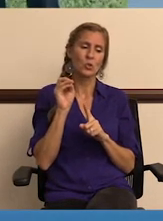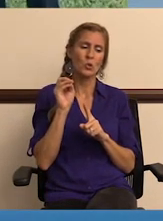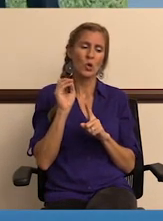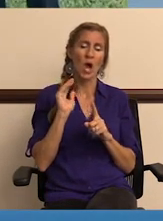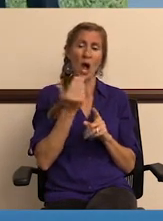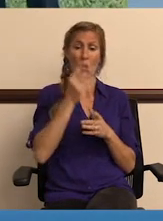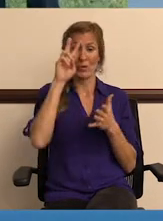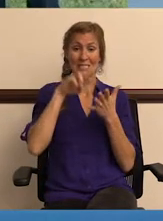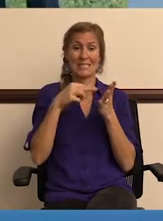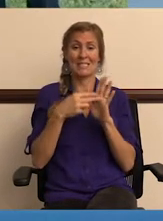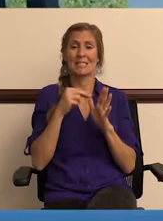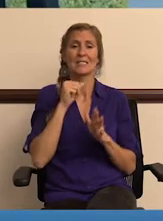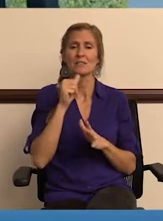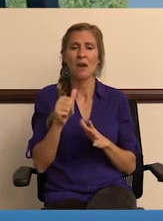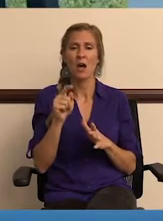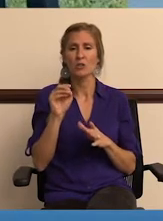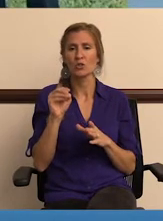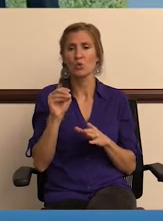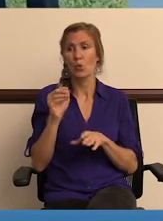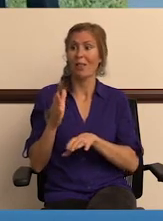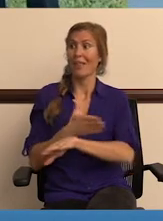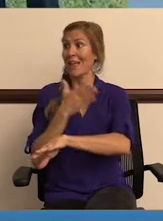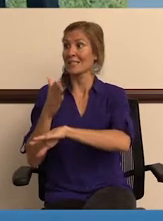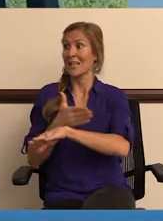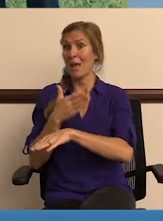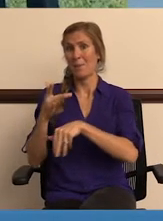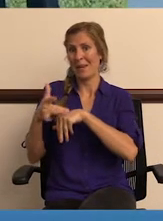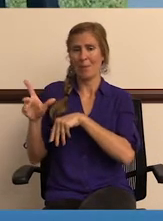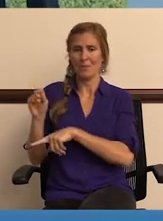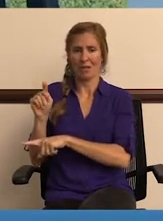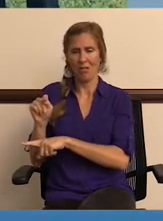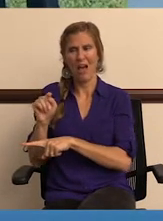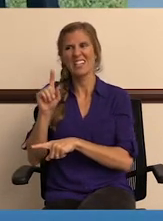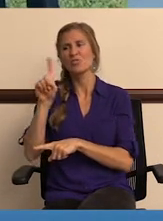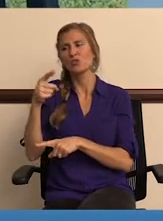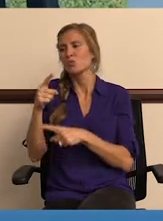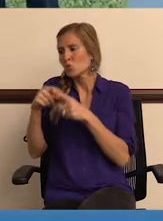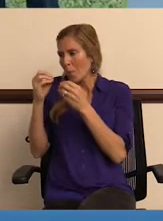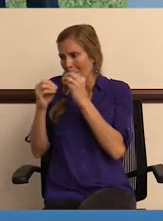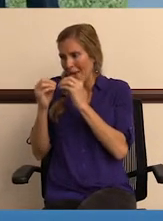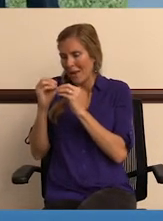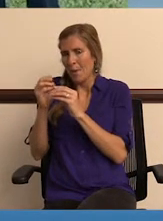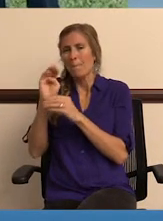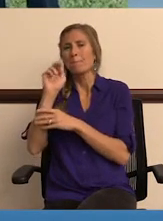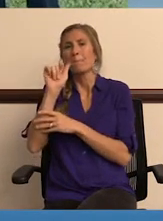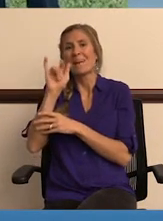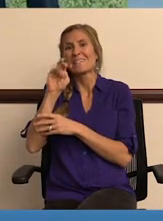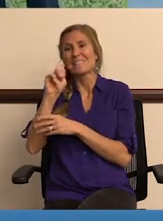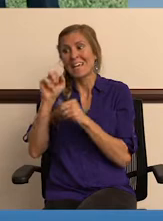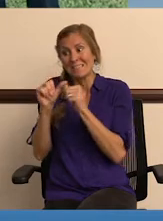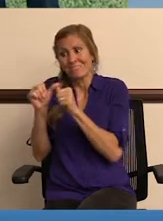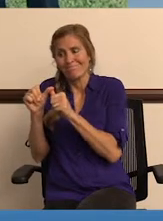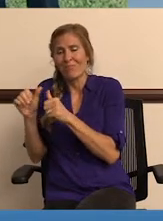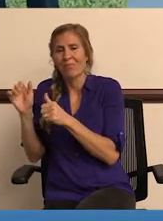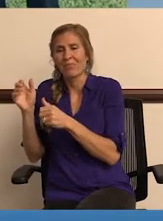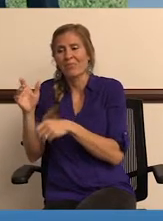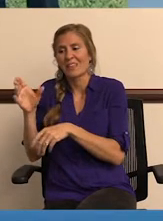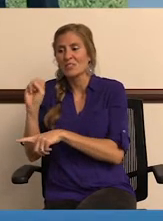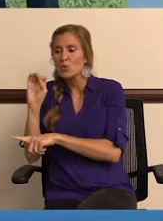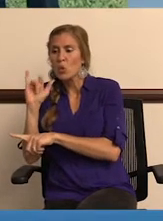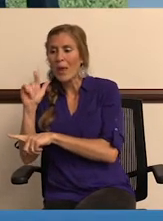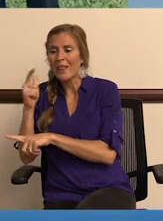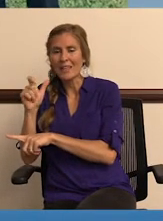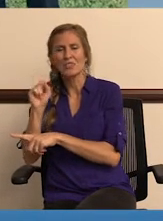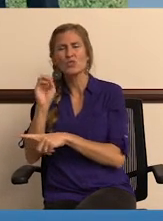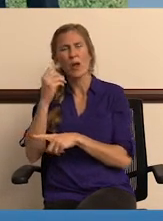to our intent is not to landscape an empty lot. It is to maintain the swale on the lot frontage. So I think